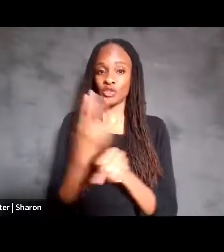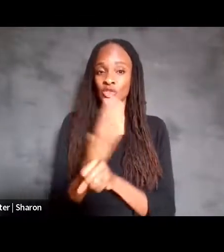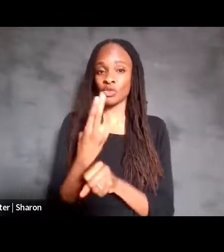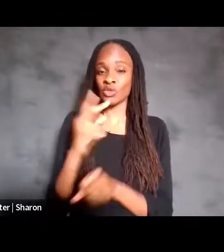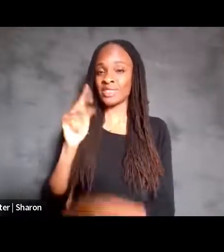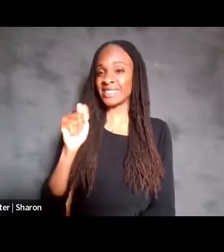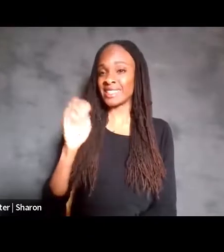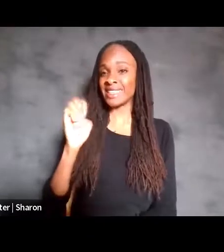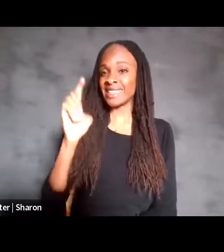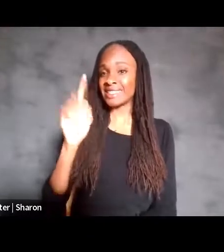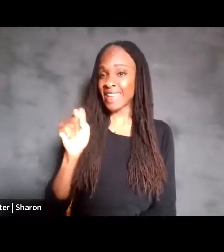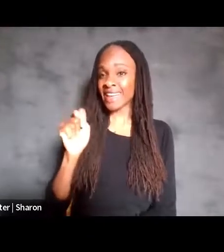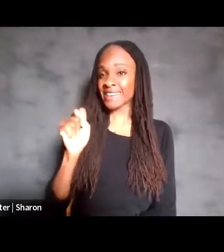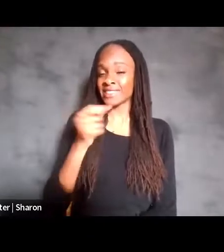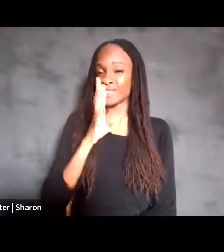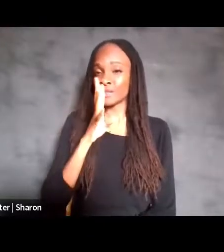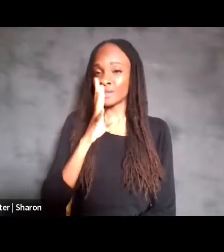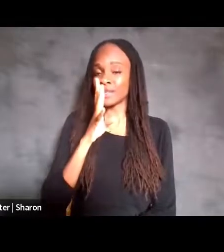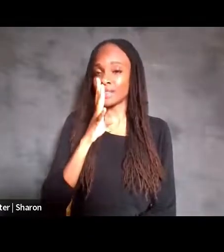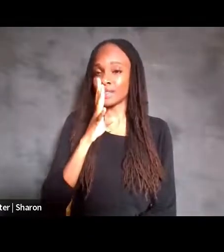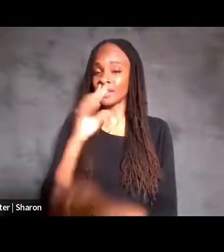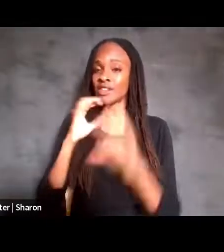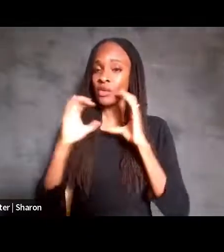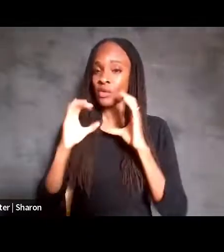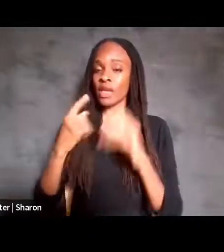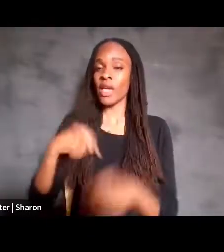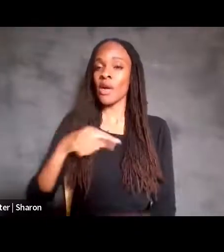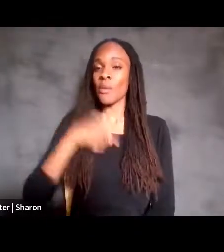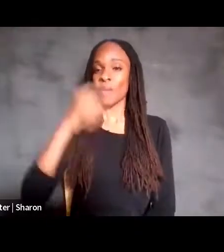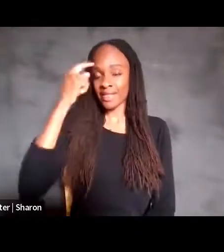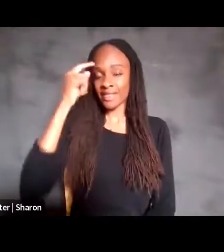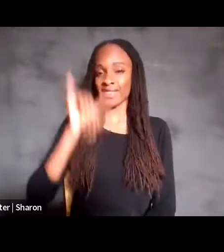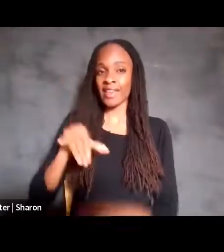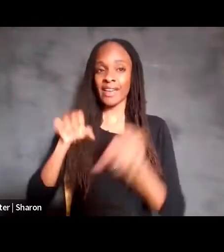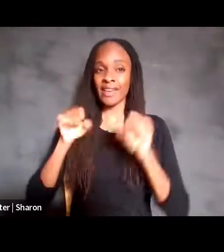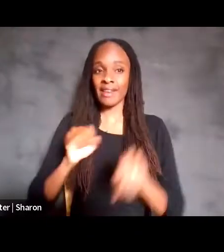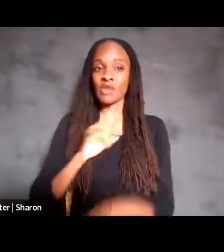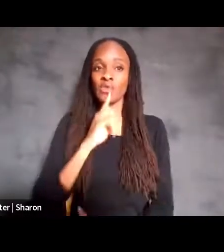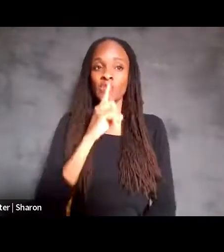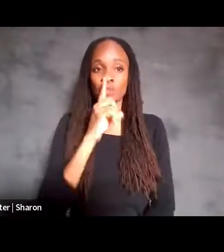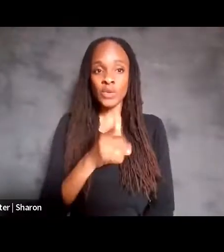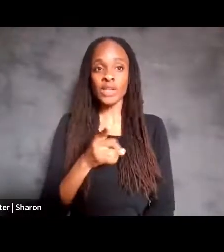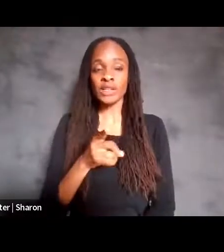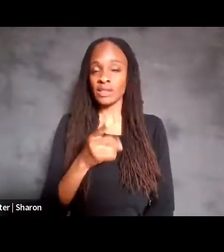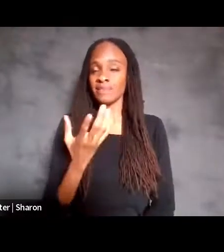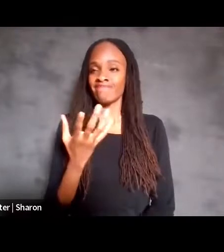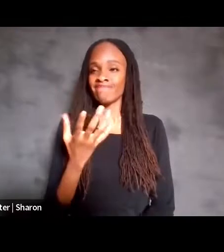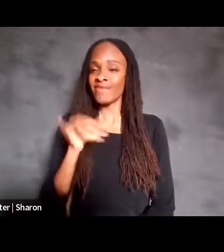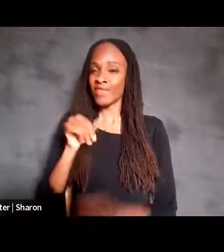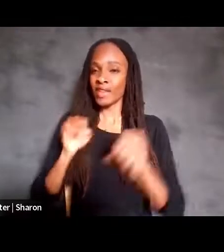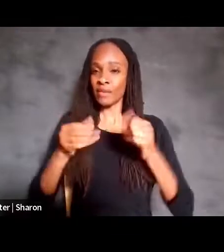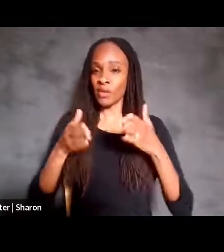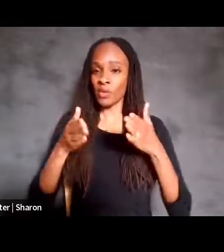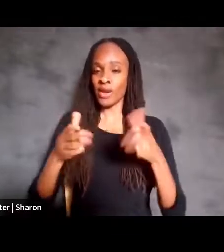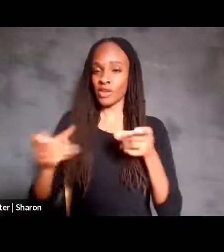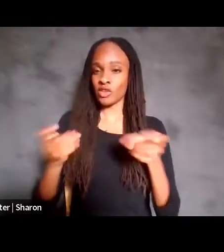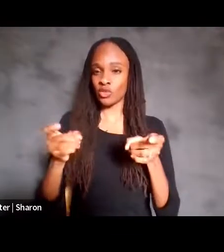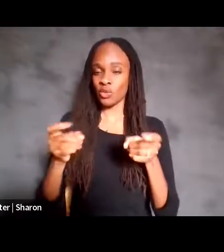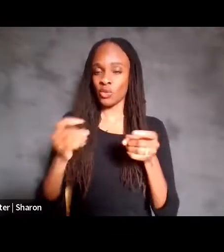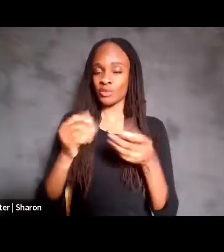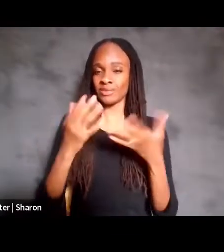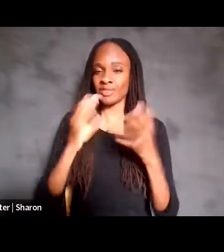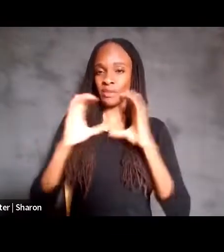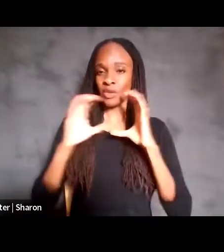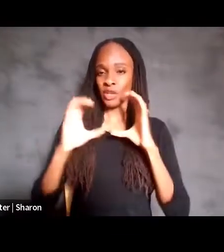to communicate, we think that that could be a really, a way to control a communication interface that wouldn't be too